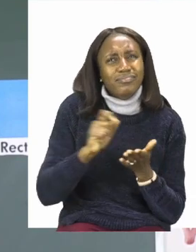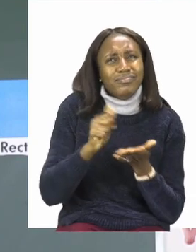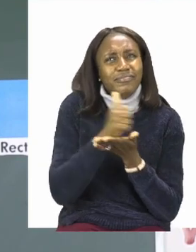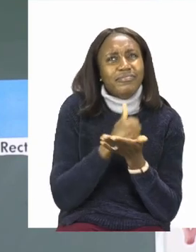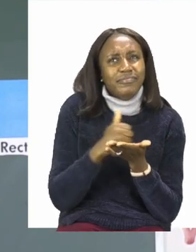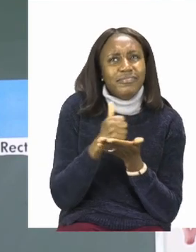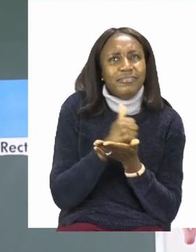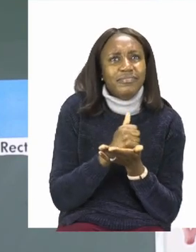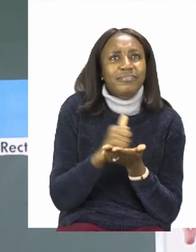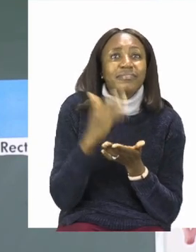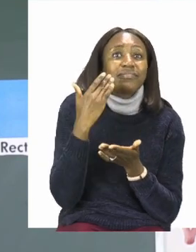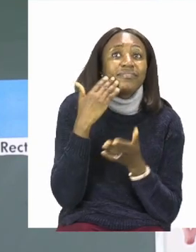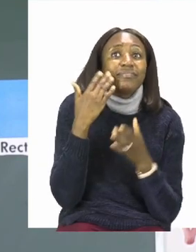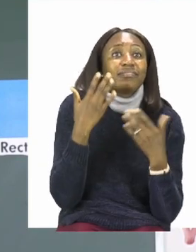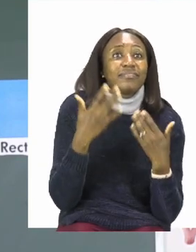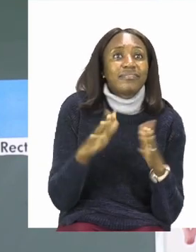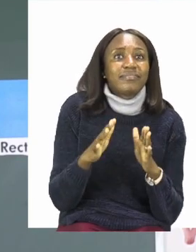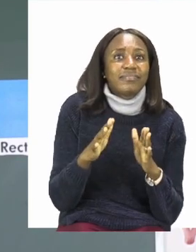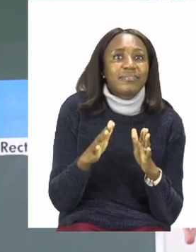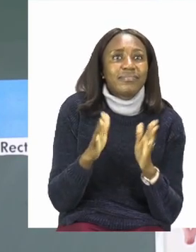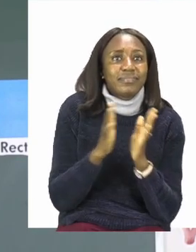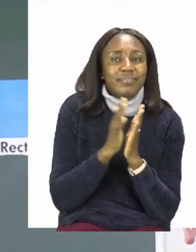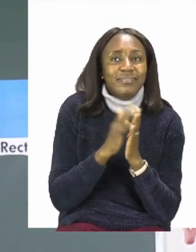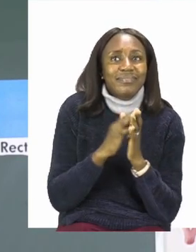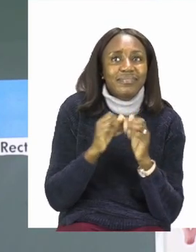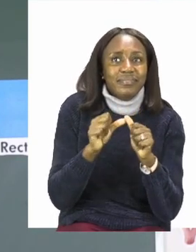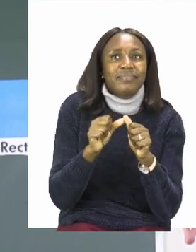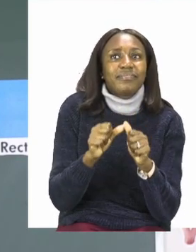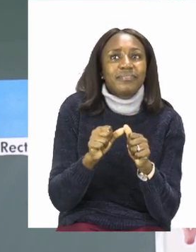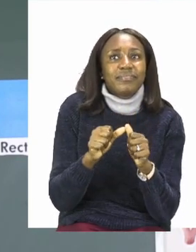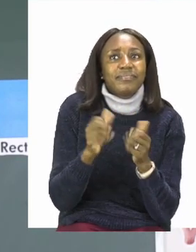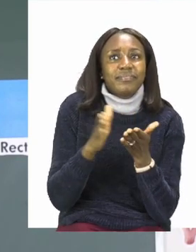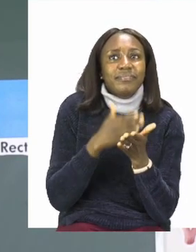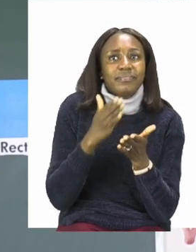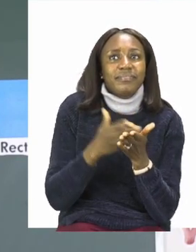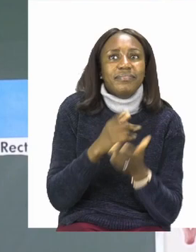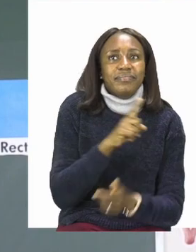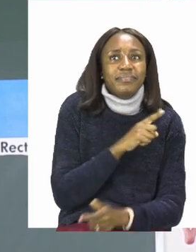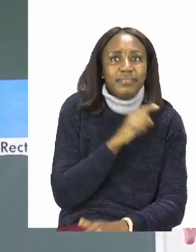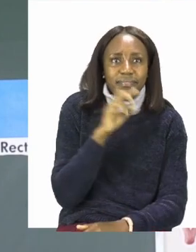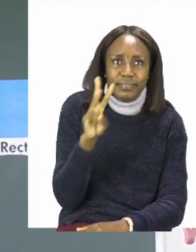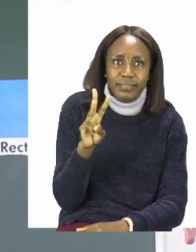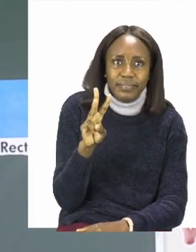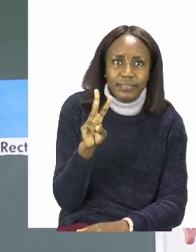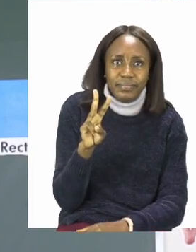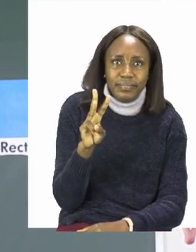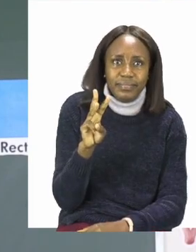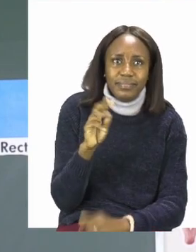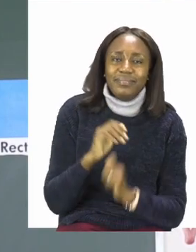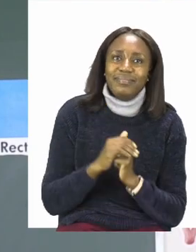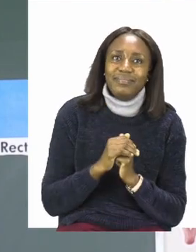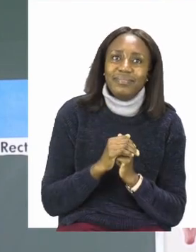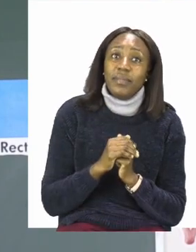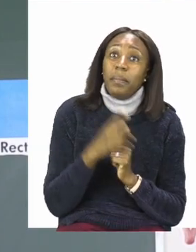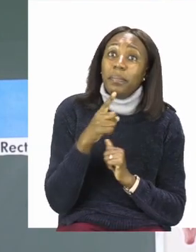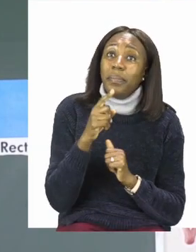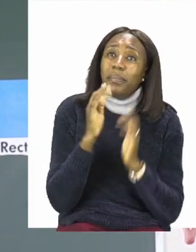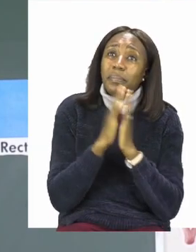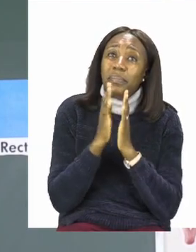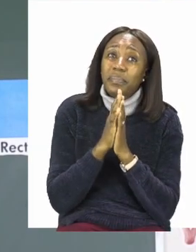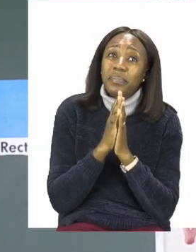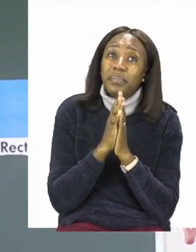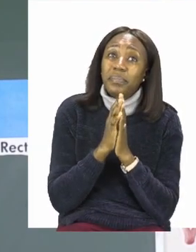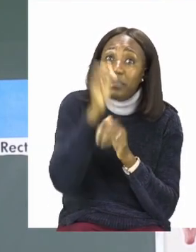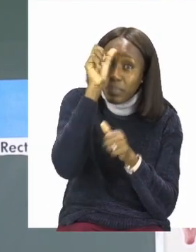When you're done with that one, we can move on to the next exercise. By the way, don't forget to actually